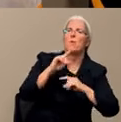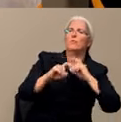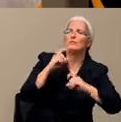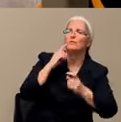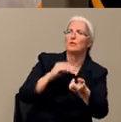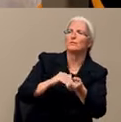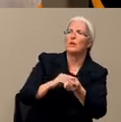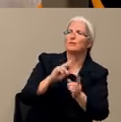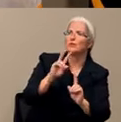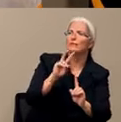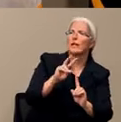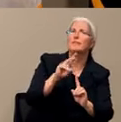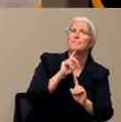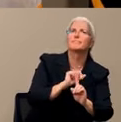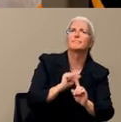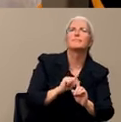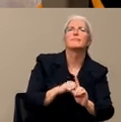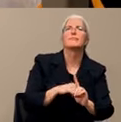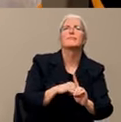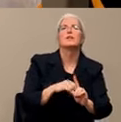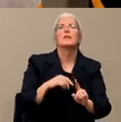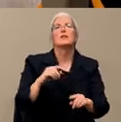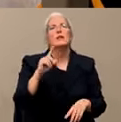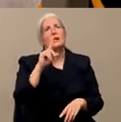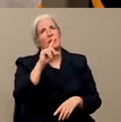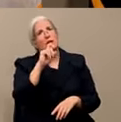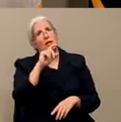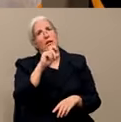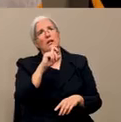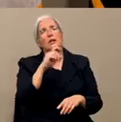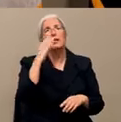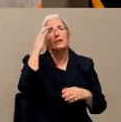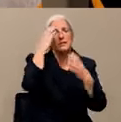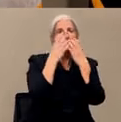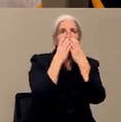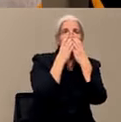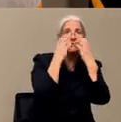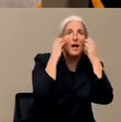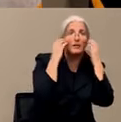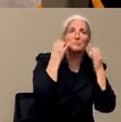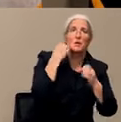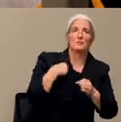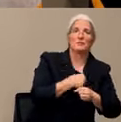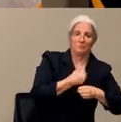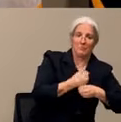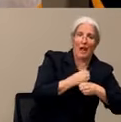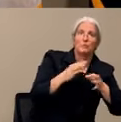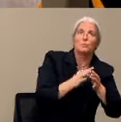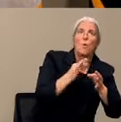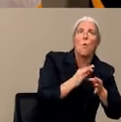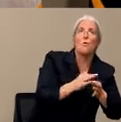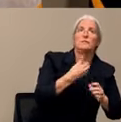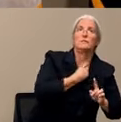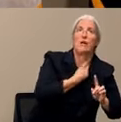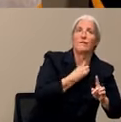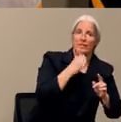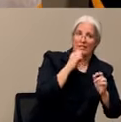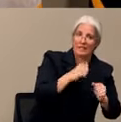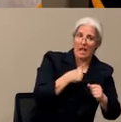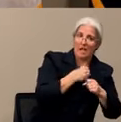help elderly that cannot find masks? Yeah. So that's a great question, again.